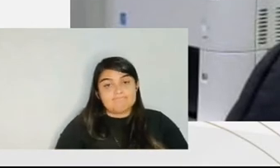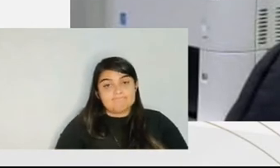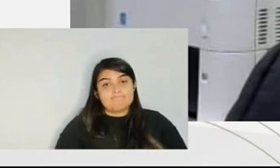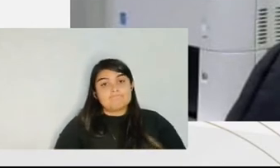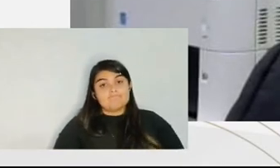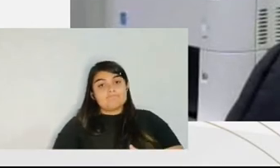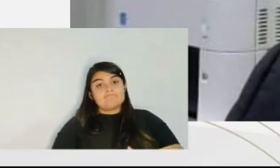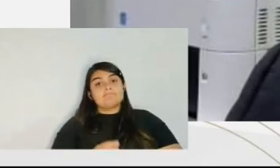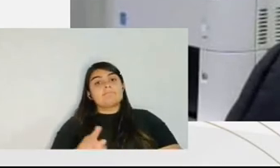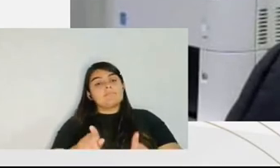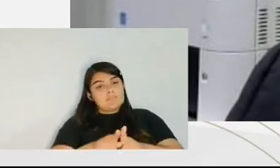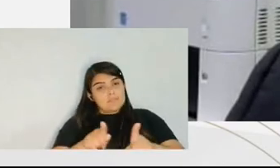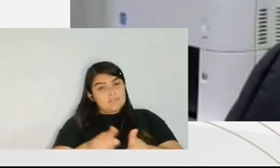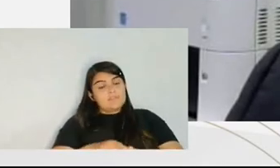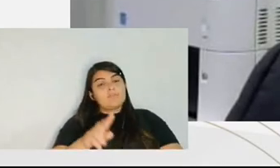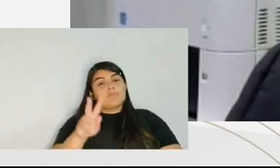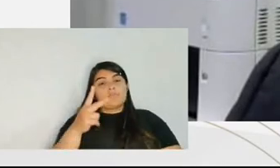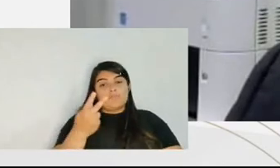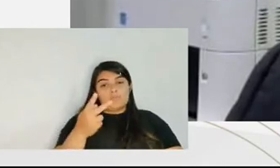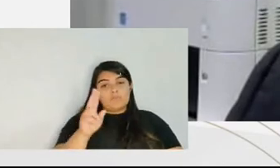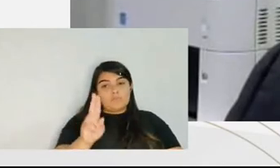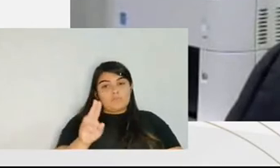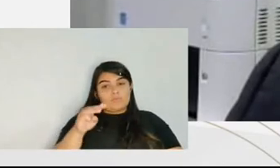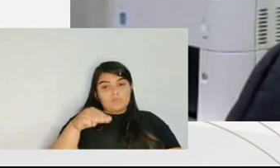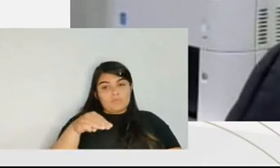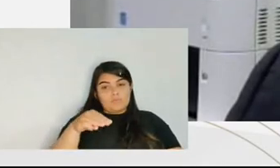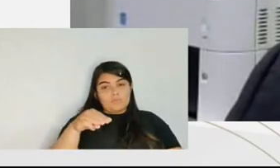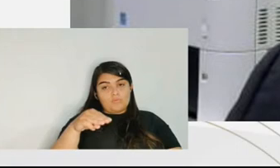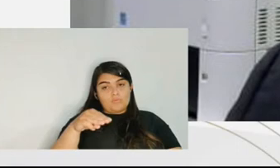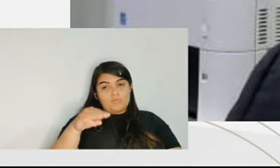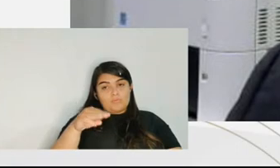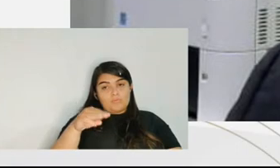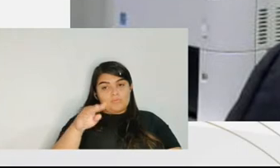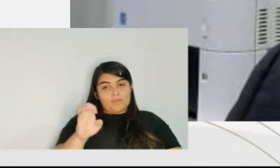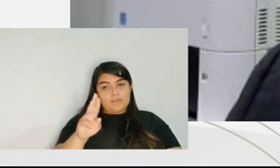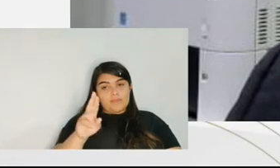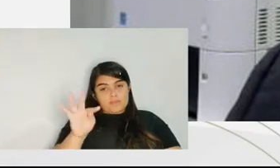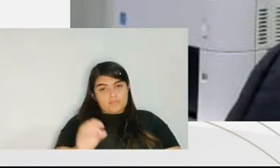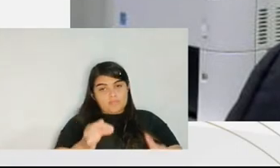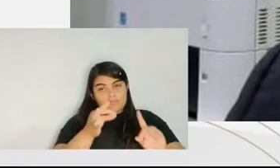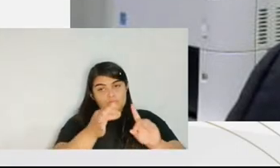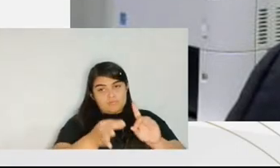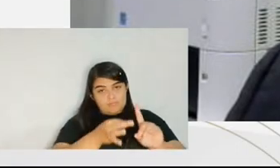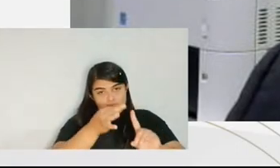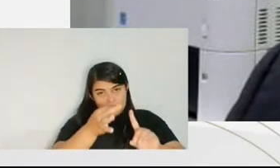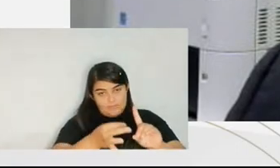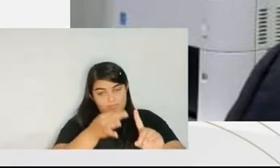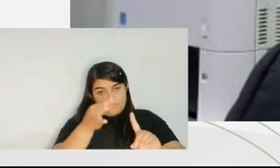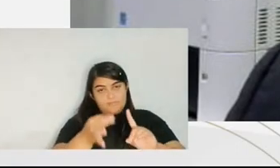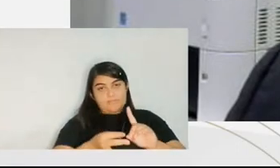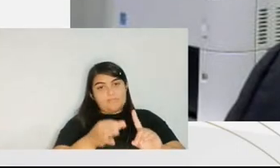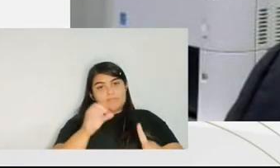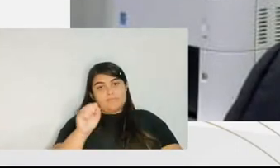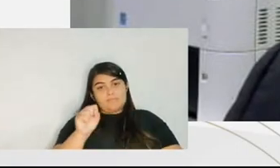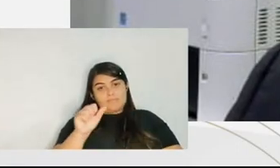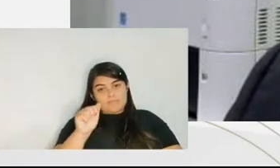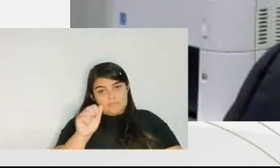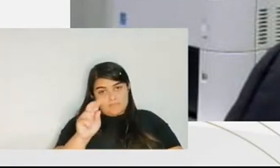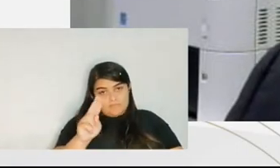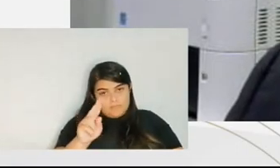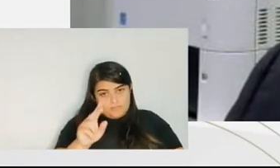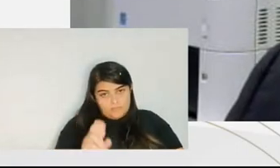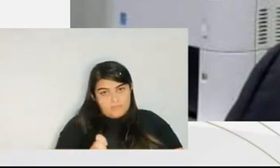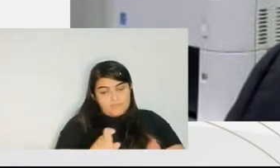judges. And to Humberto Dalla, with Dr. Rogerio Chanson,